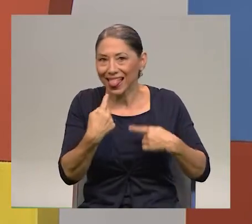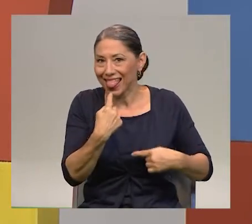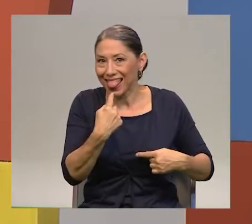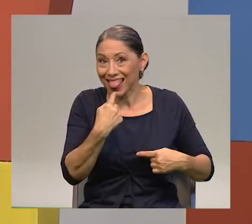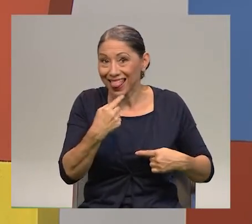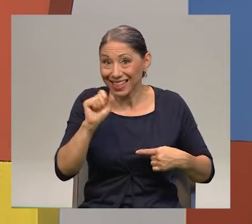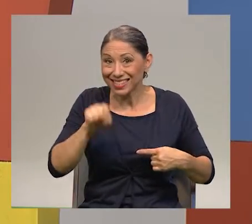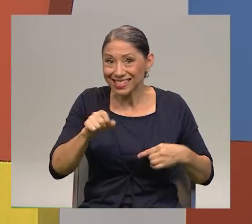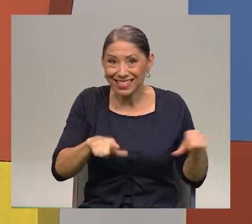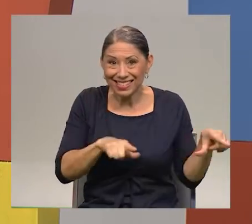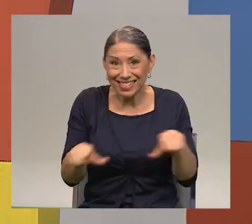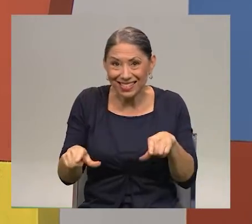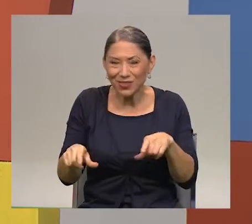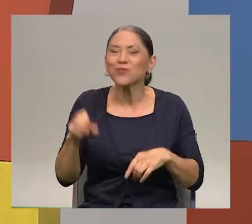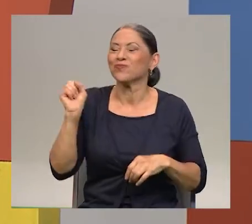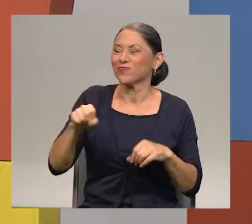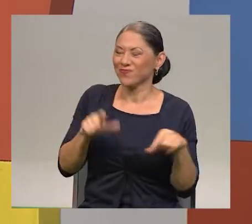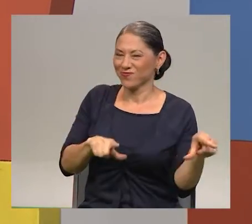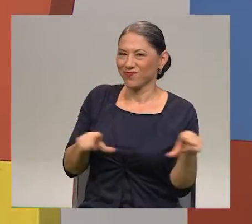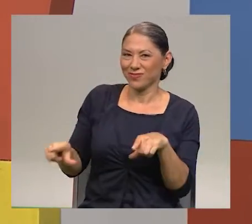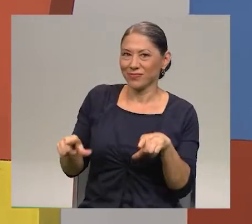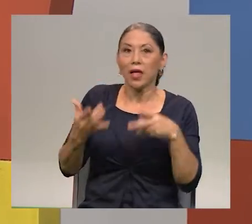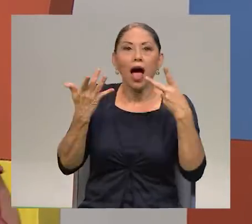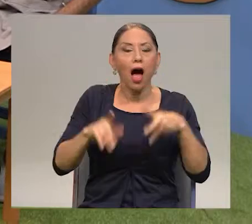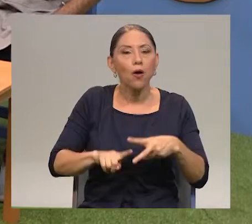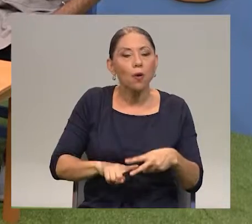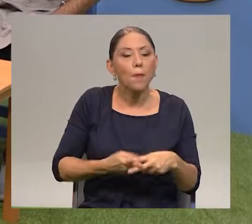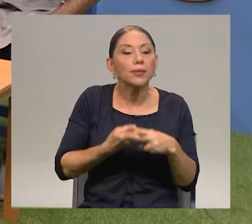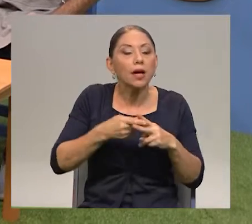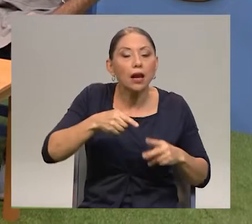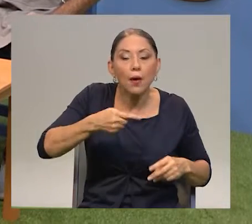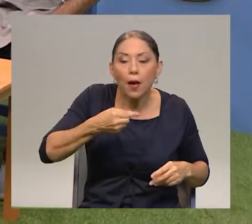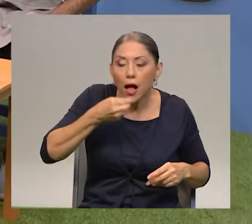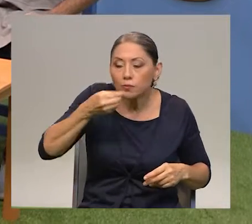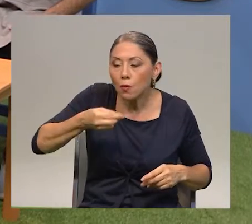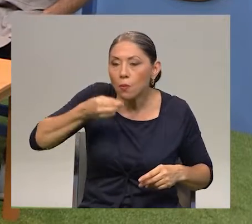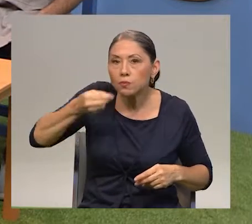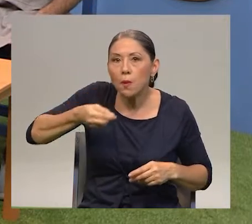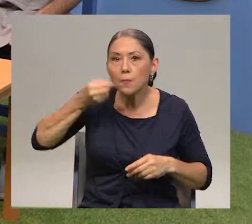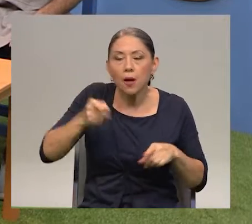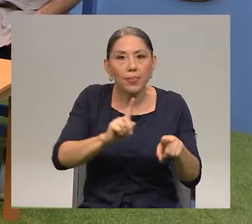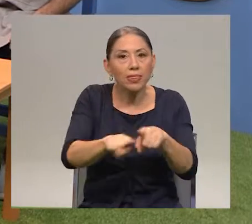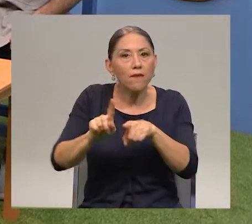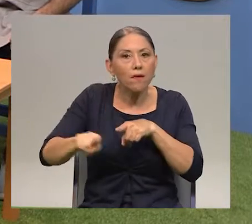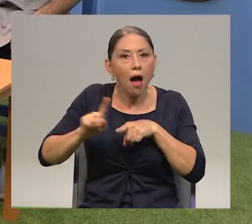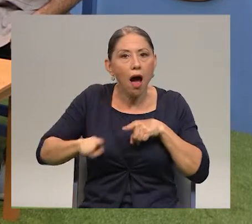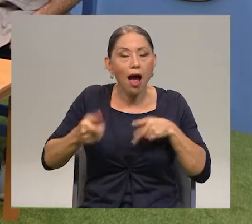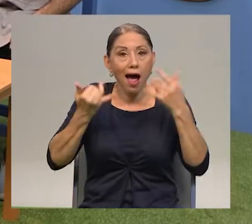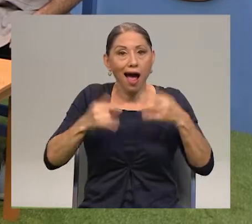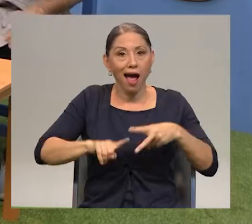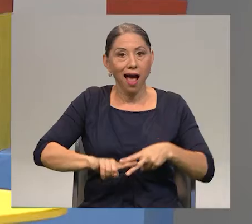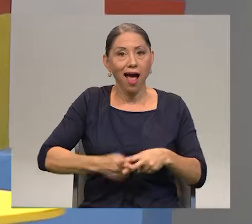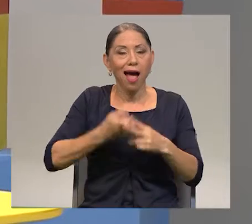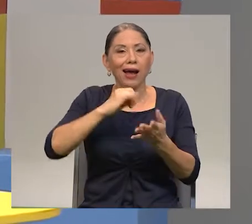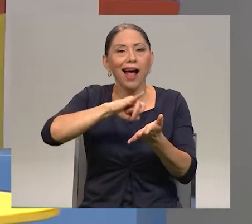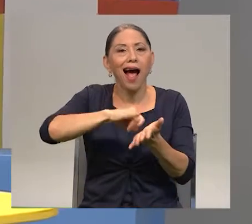start tasting different food. Okay. I'm going to start with jam. Mmm.